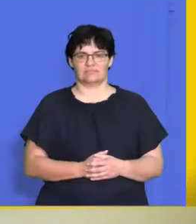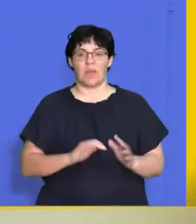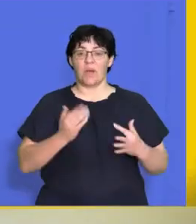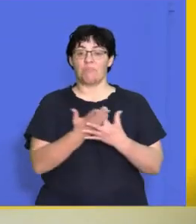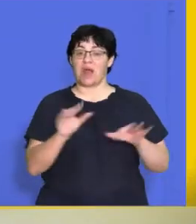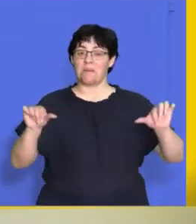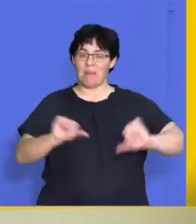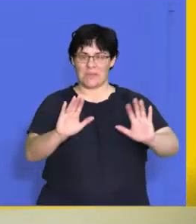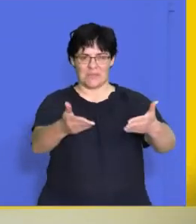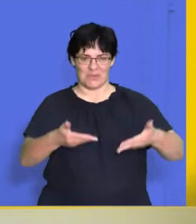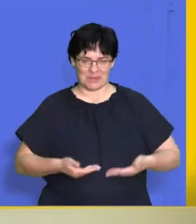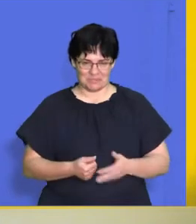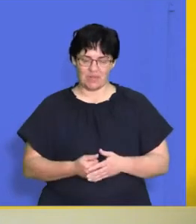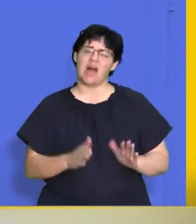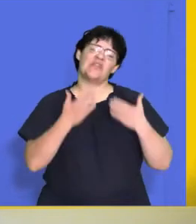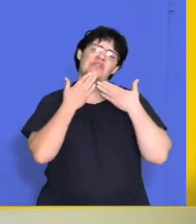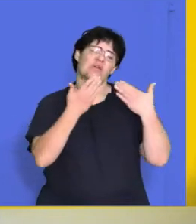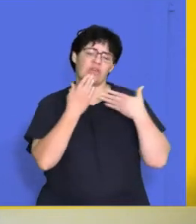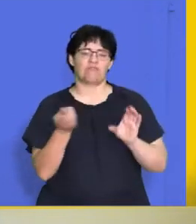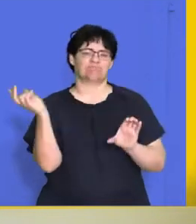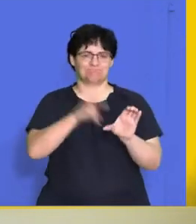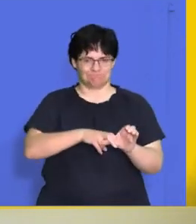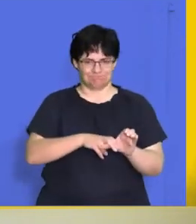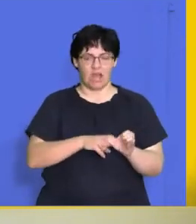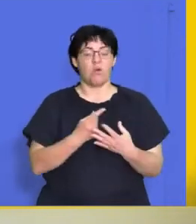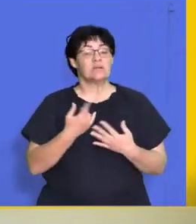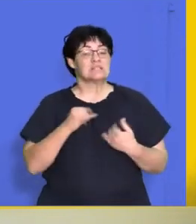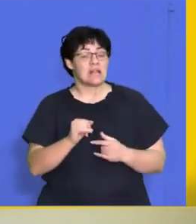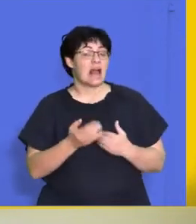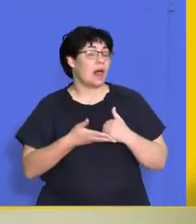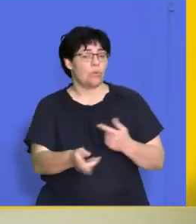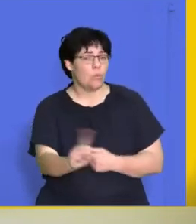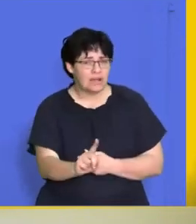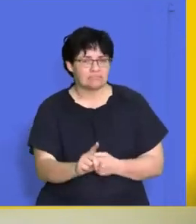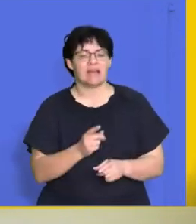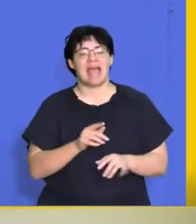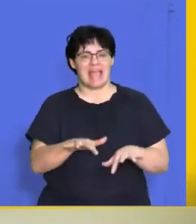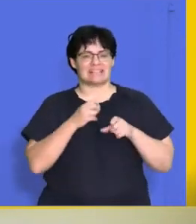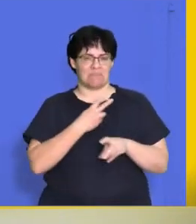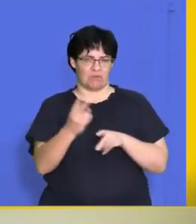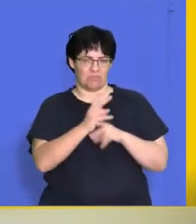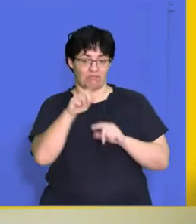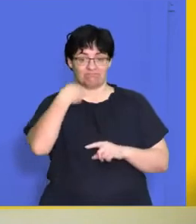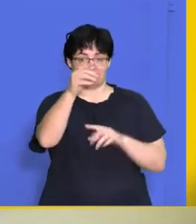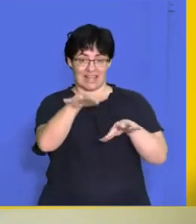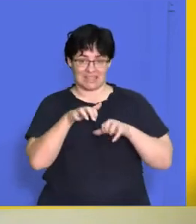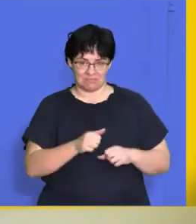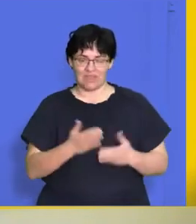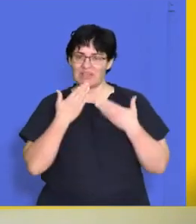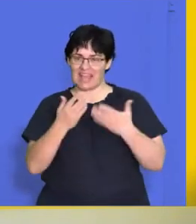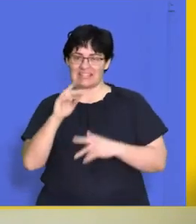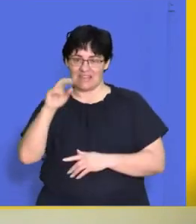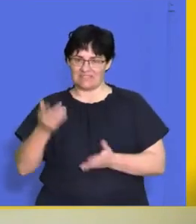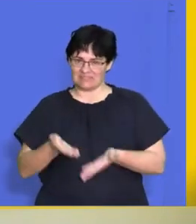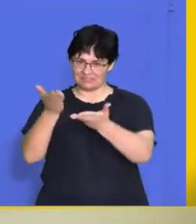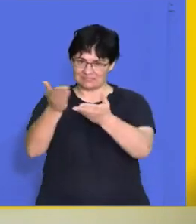Welcome back from the break, Matrix. Thank you so much for joining us. We are still helping you with the exam prep for the upcoming exams. Thank you, Dave.